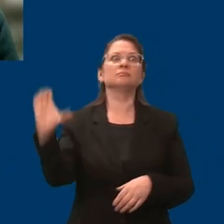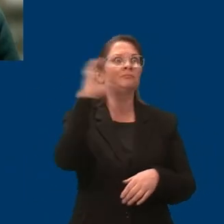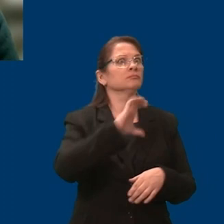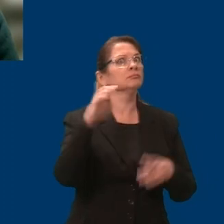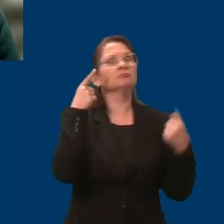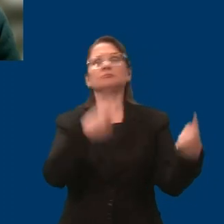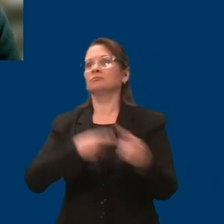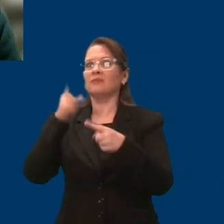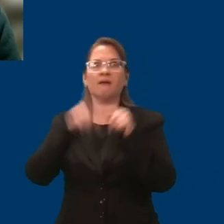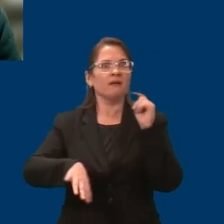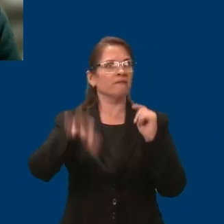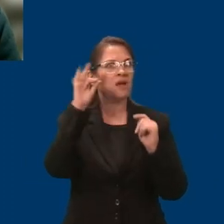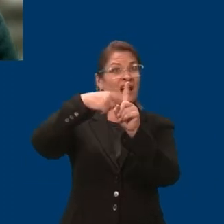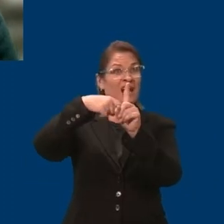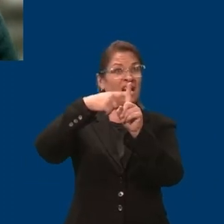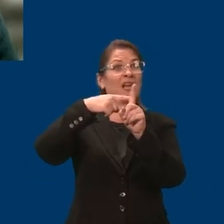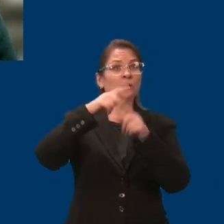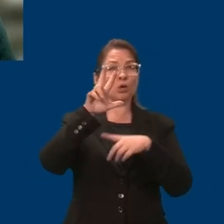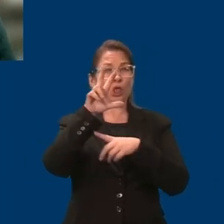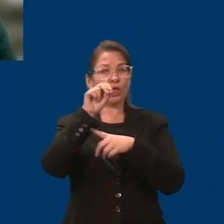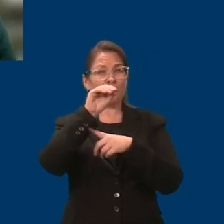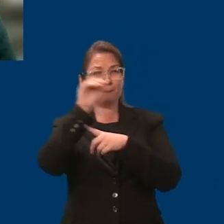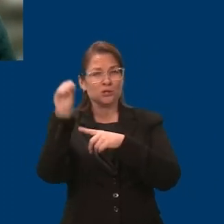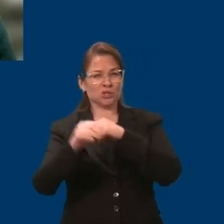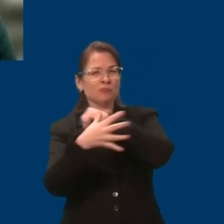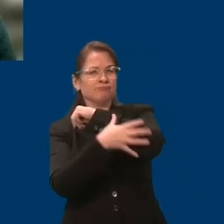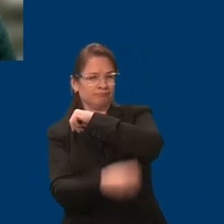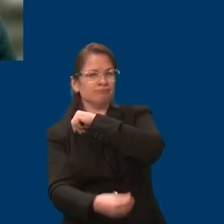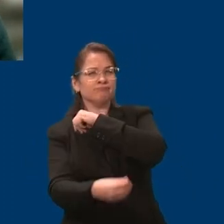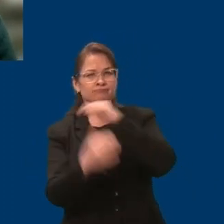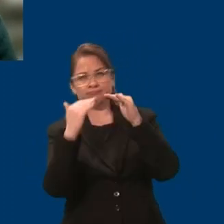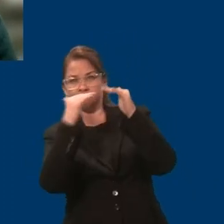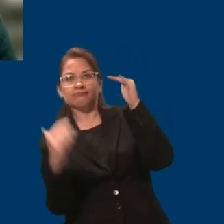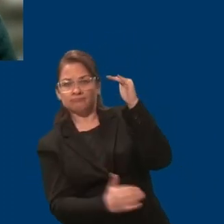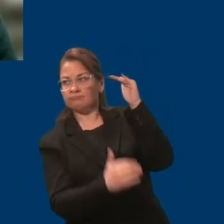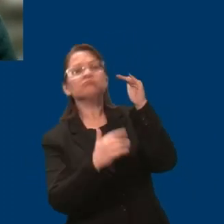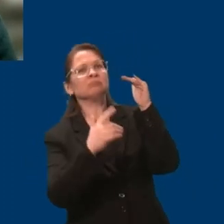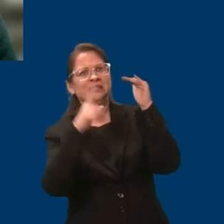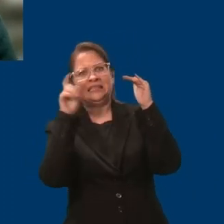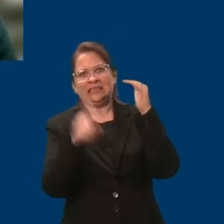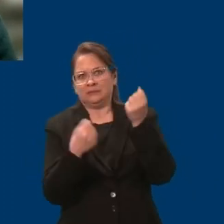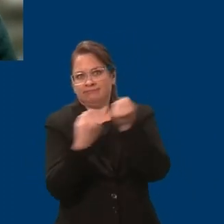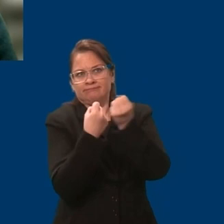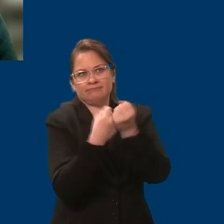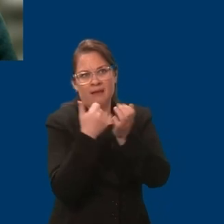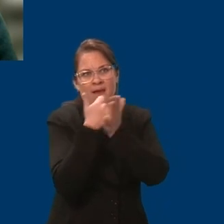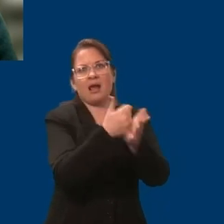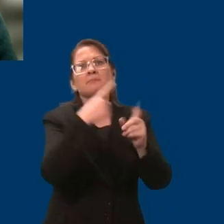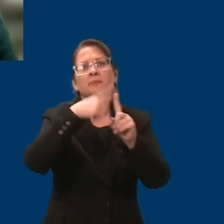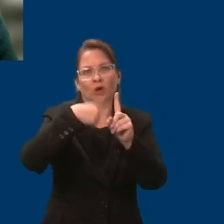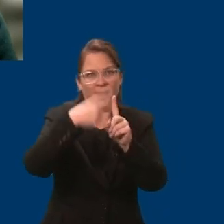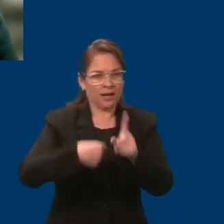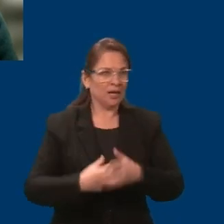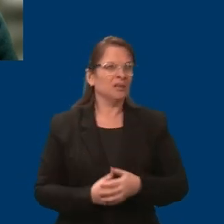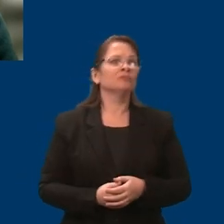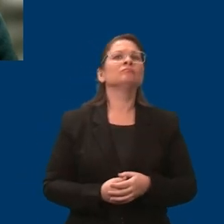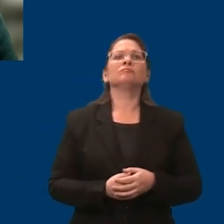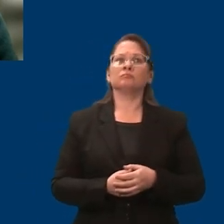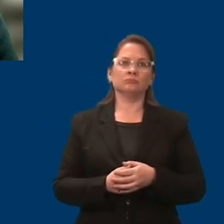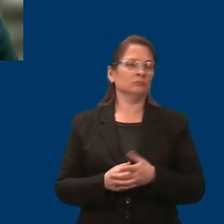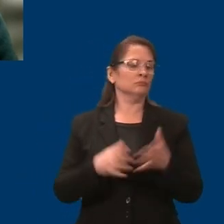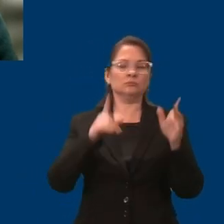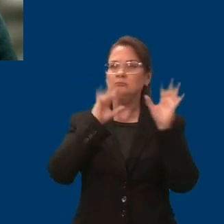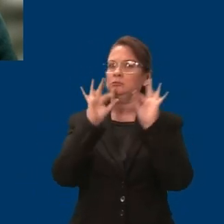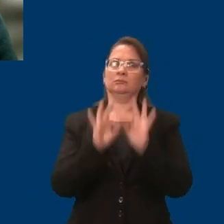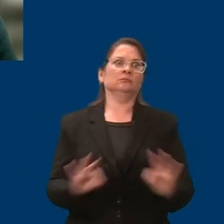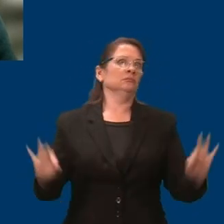to be homeless for a short period of time. Addressing affordability as well as accessibility is key to stabilizing housing in the community for people